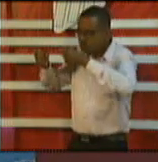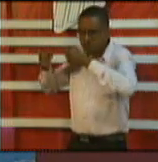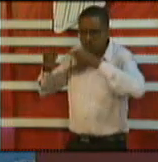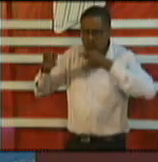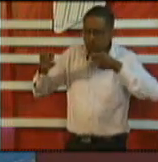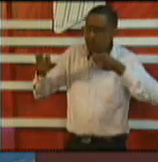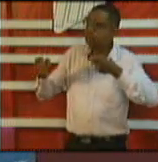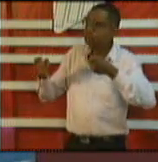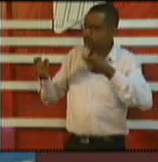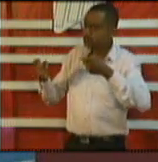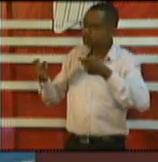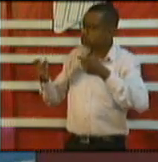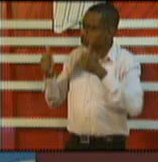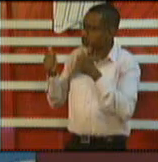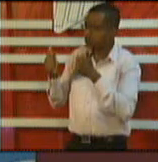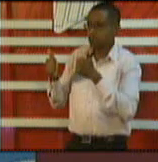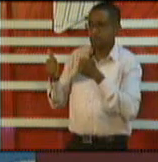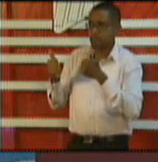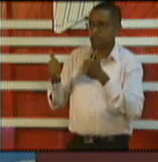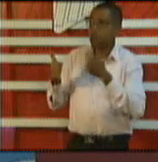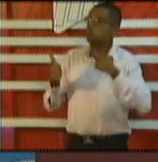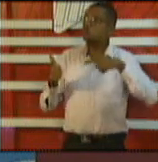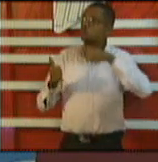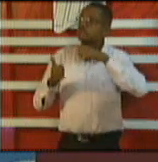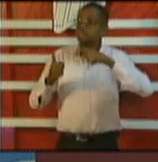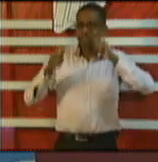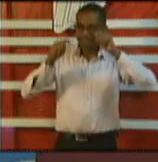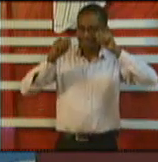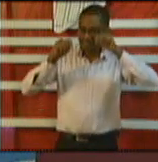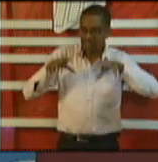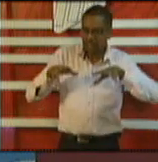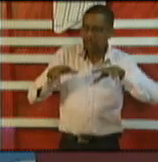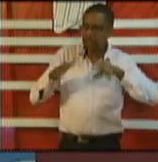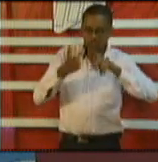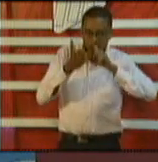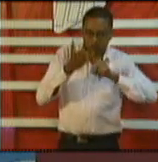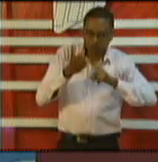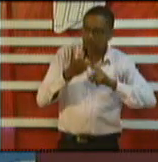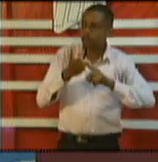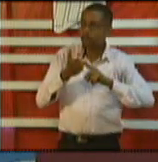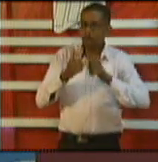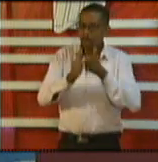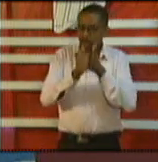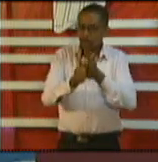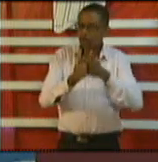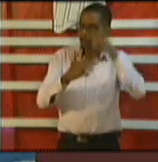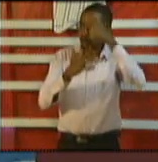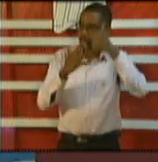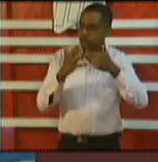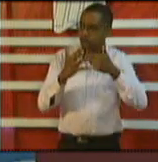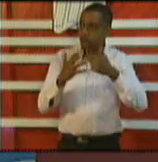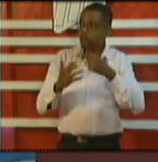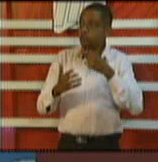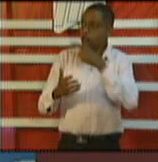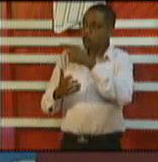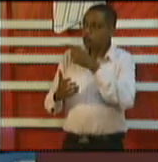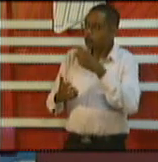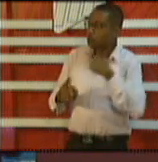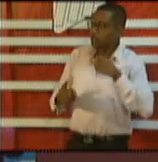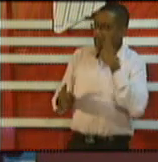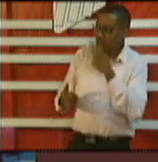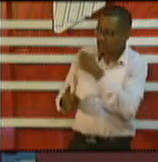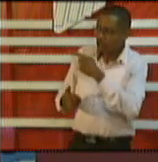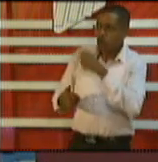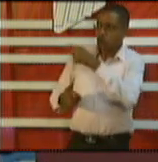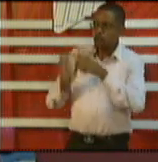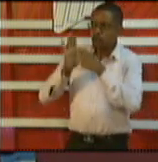our testing has always followed the the guideline that we would have tested once you develop symptoms there's an alert of